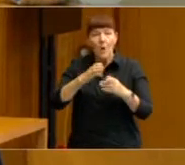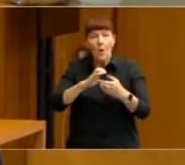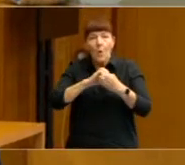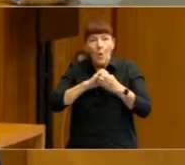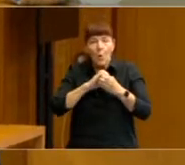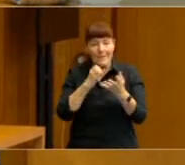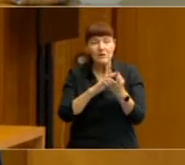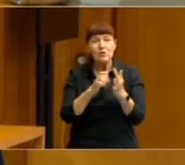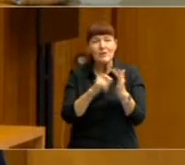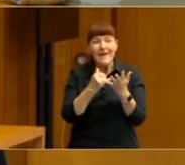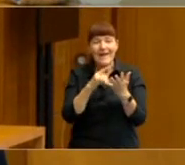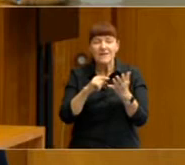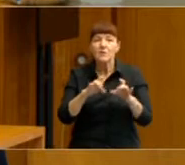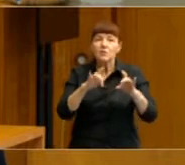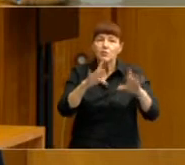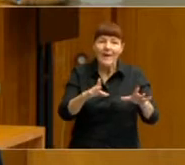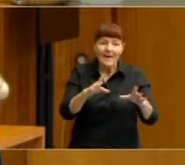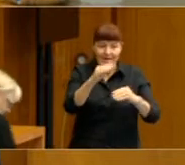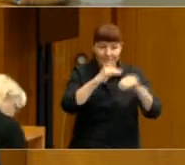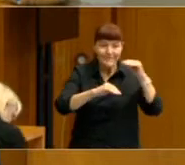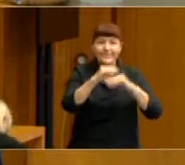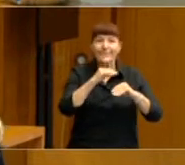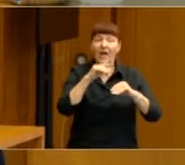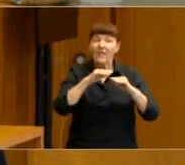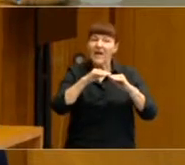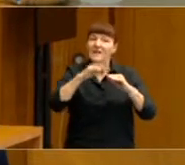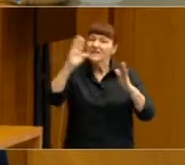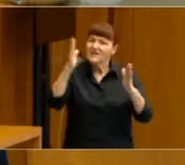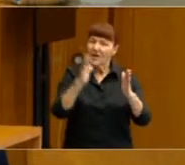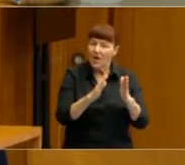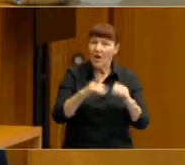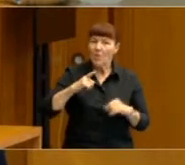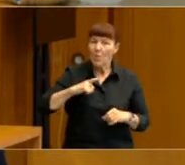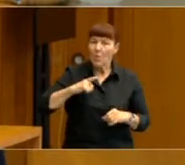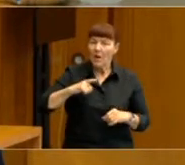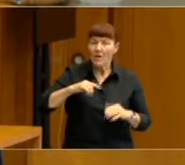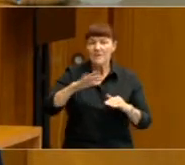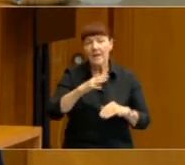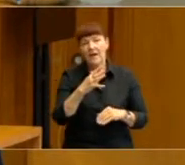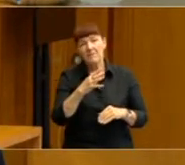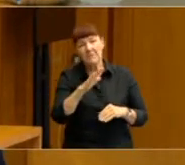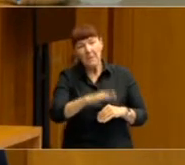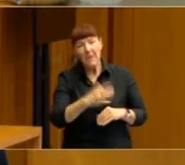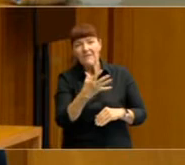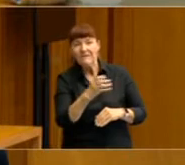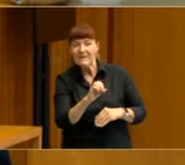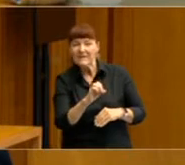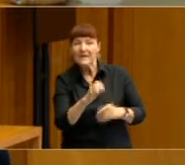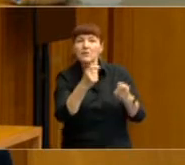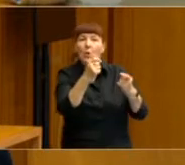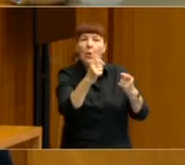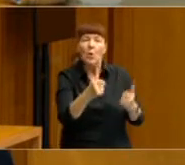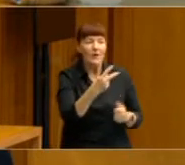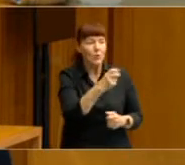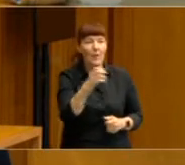Stock Exchange. That actually is also a decline because it was round about the low 50s in the early 2000s when there was